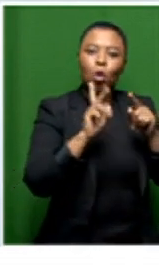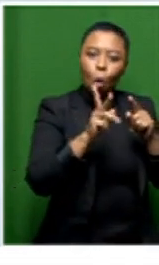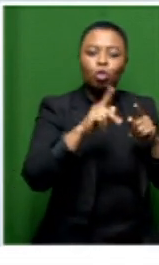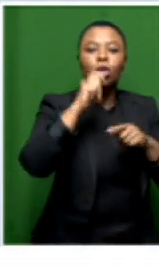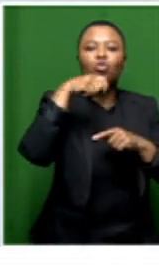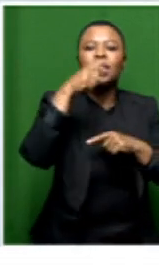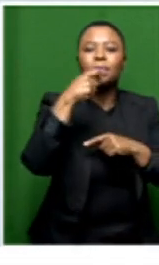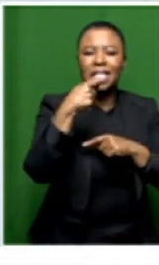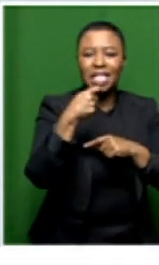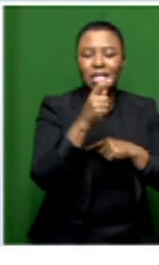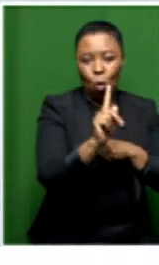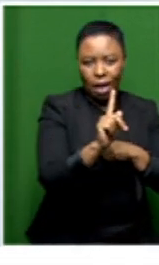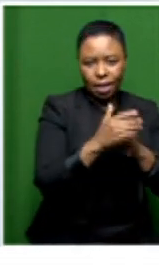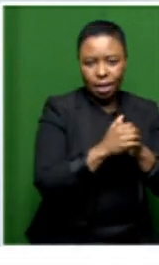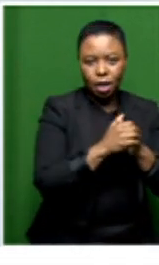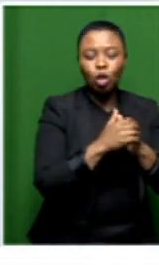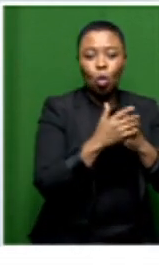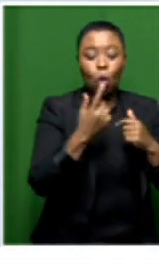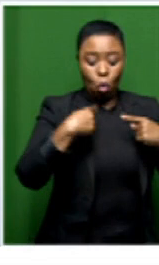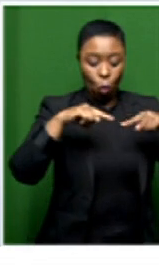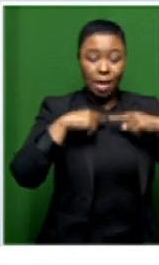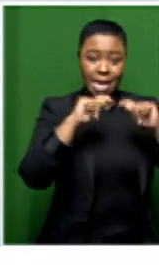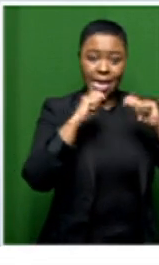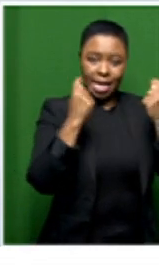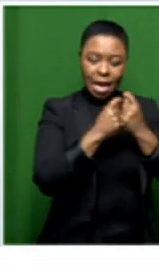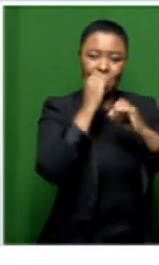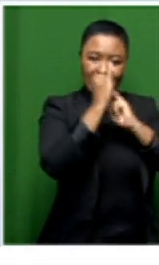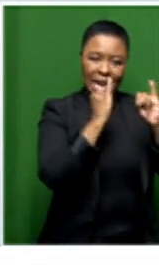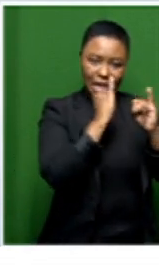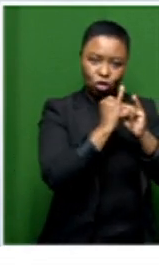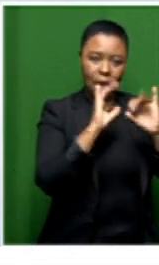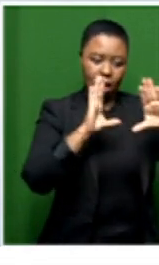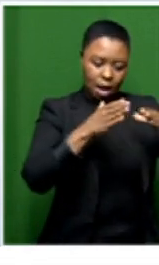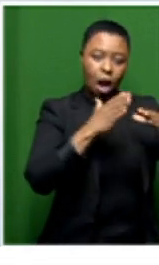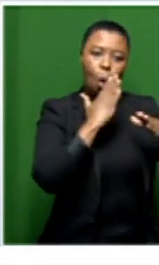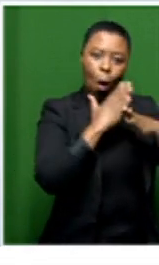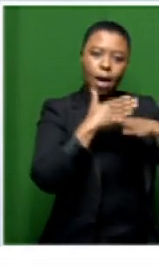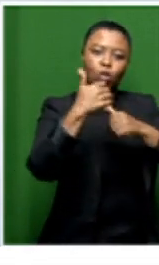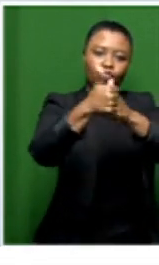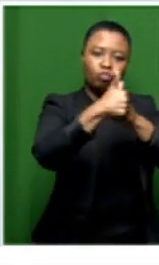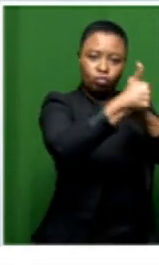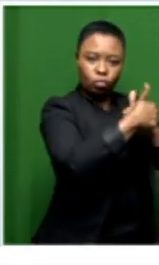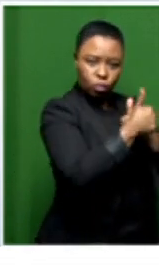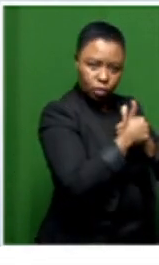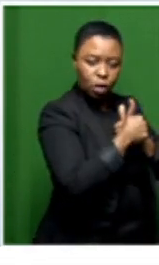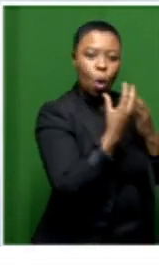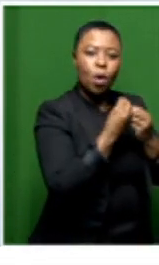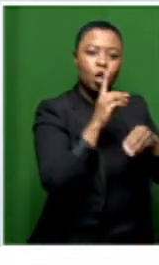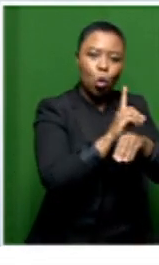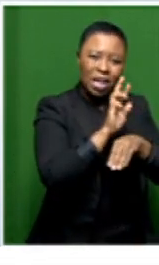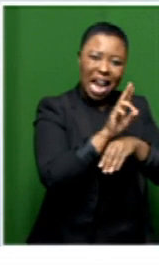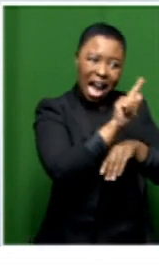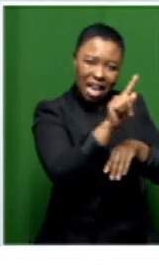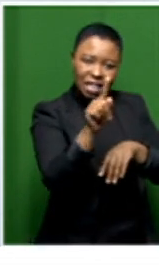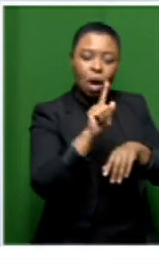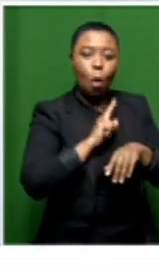so definitely we are a global team of researchers working closely together with clinicians because we as